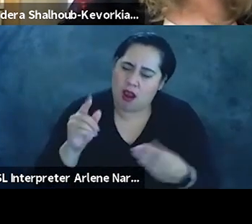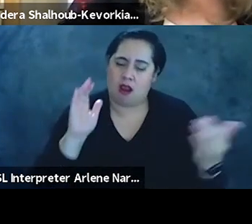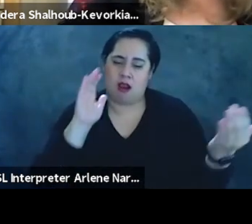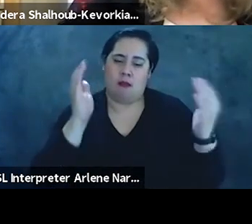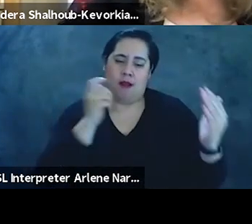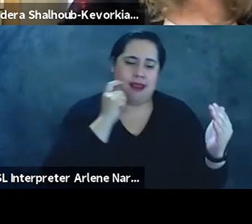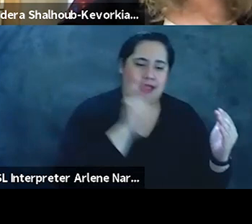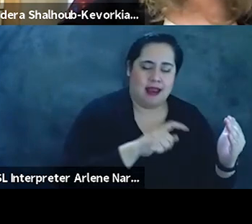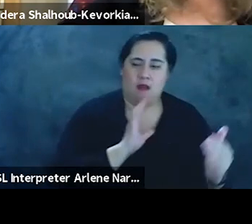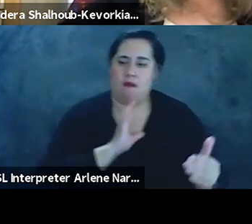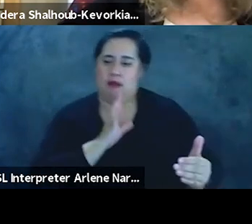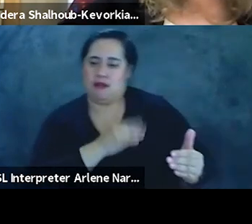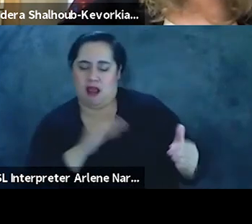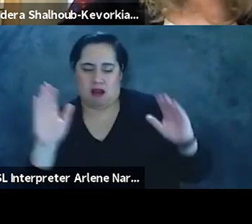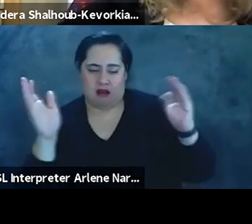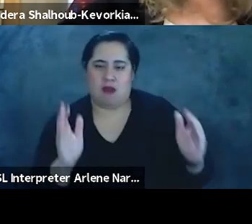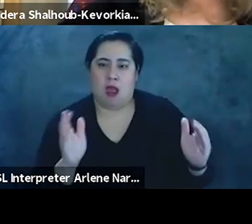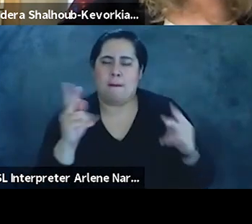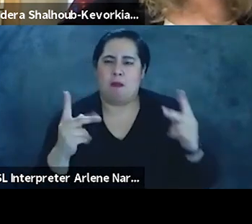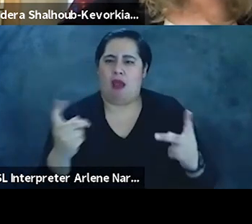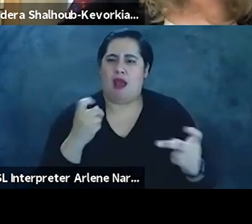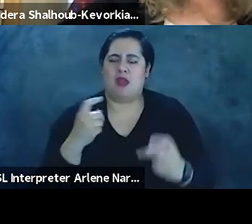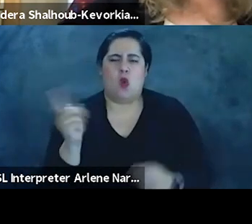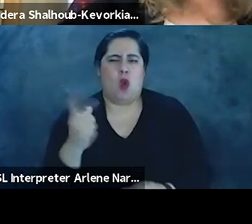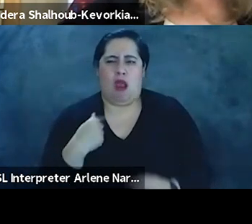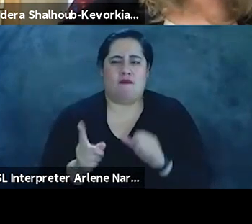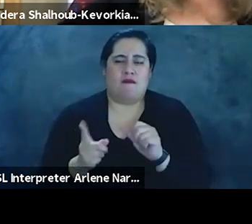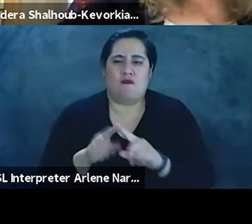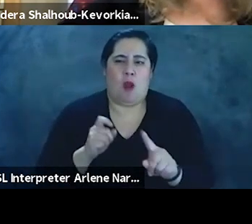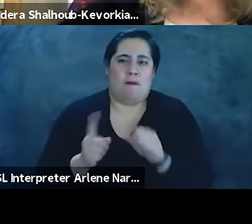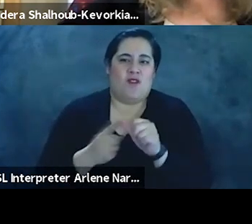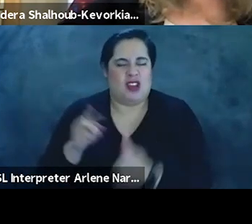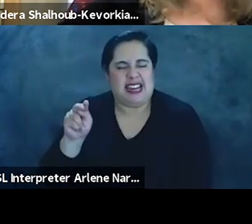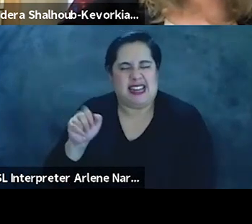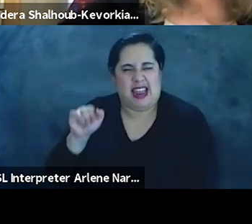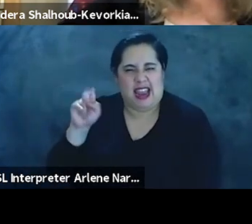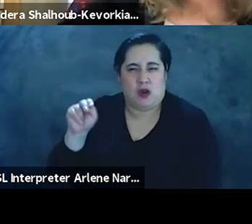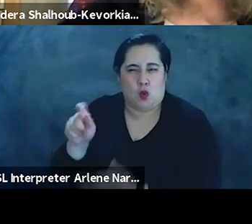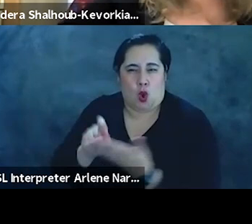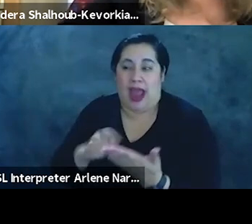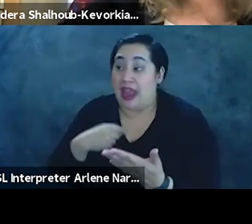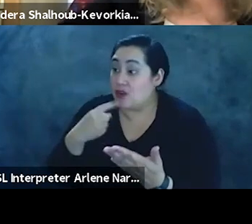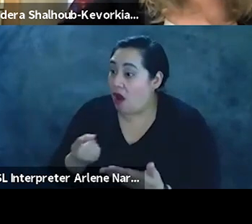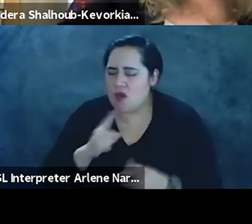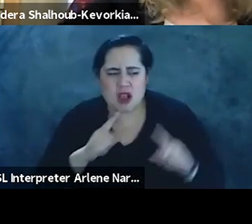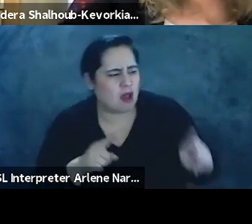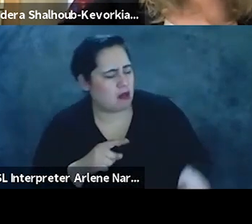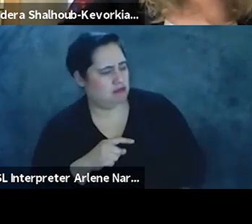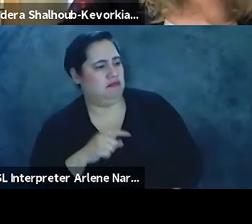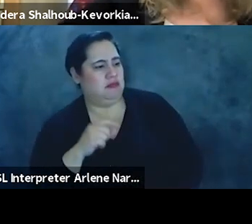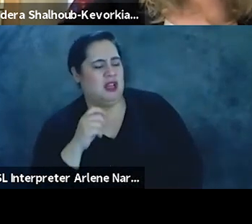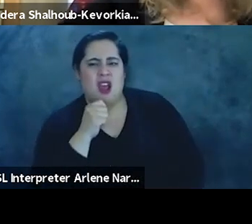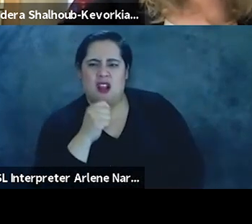India and Palestine. People asked me where I was originally from, Naim wrote, and when I told them, they responded with unusual warmth.